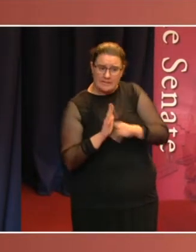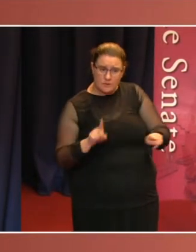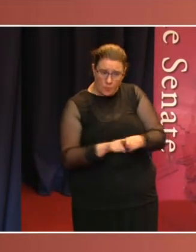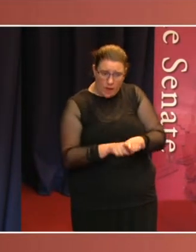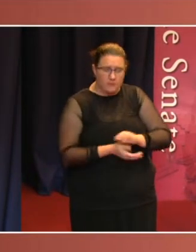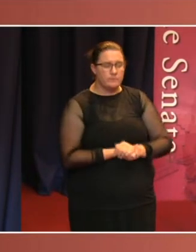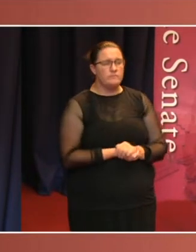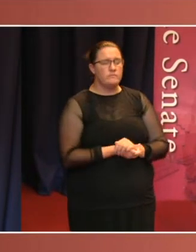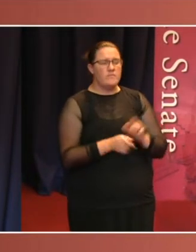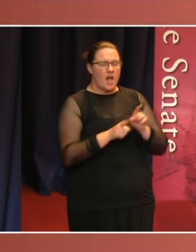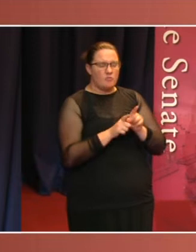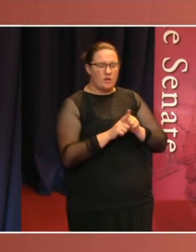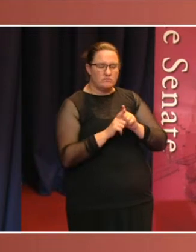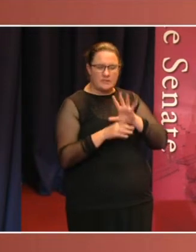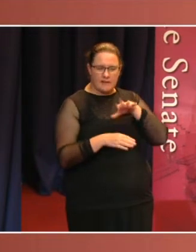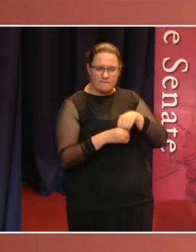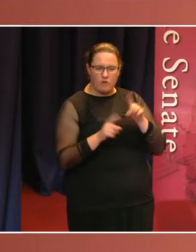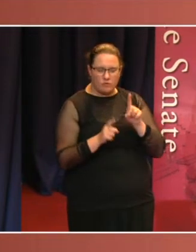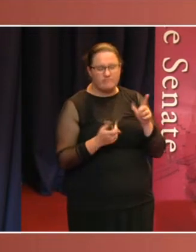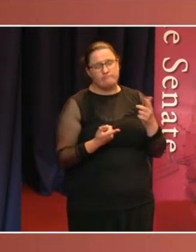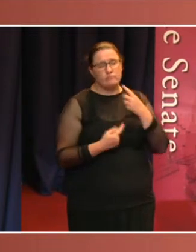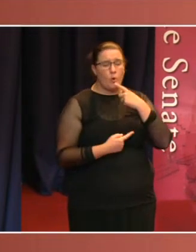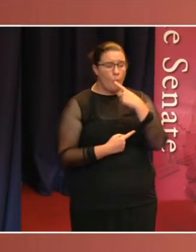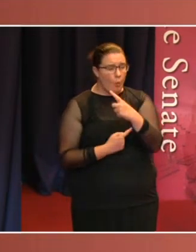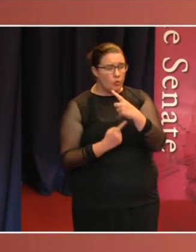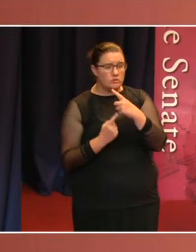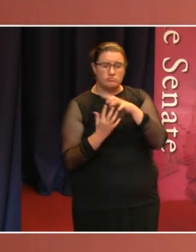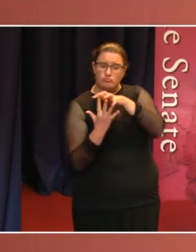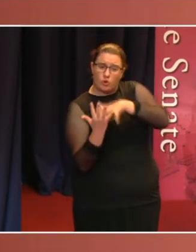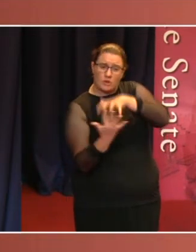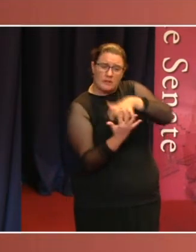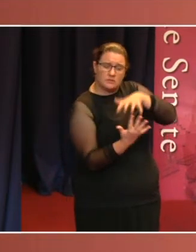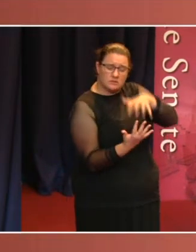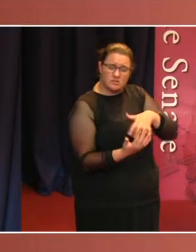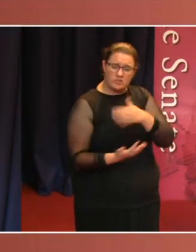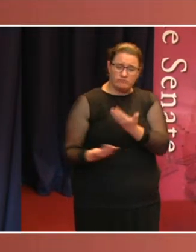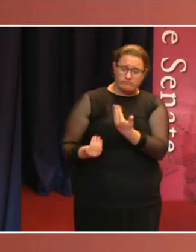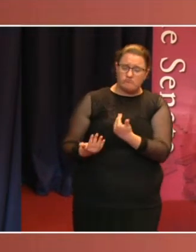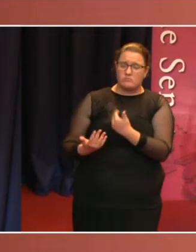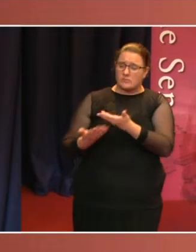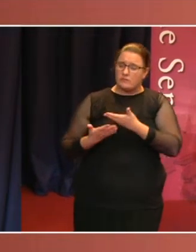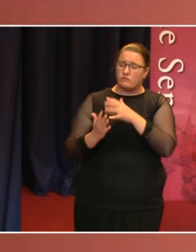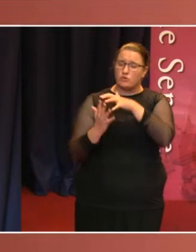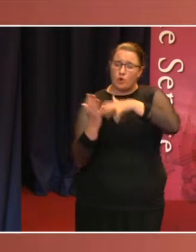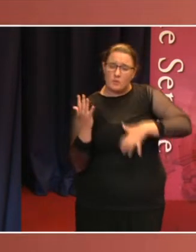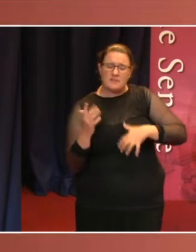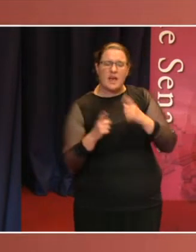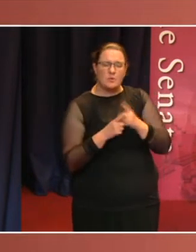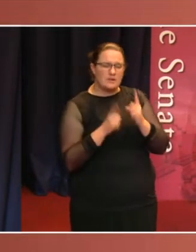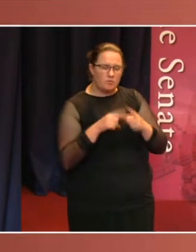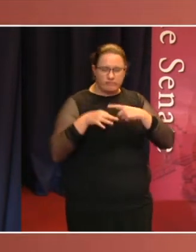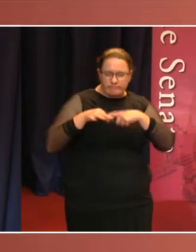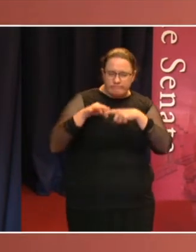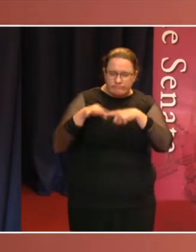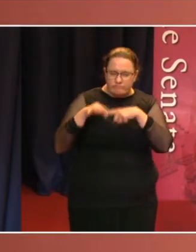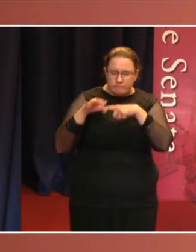accountability functions like ordering the production of documents by the government and conducting estimates processes where ministers and senior